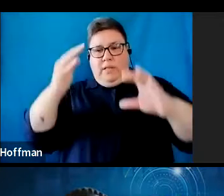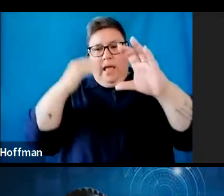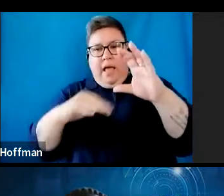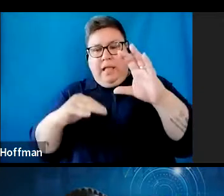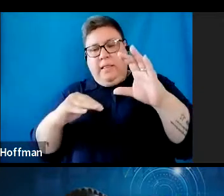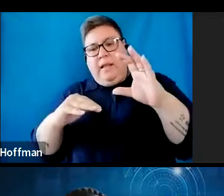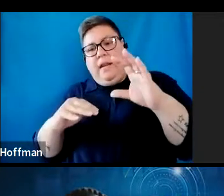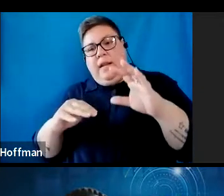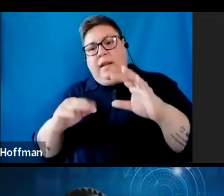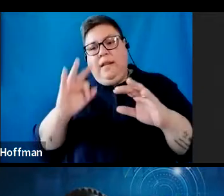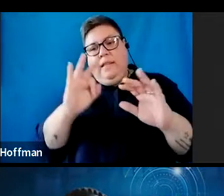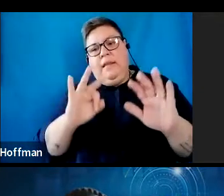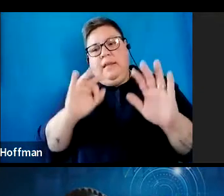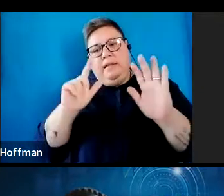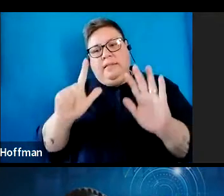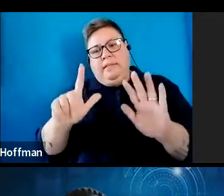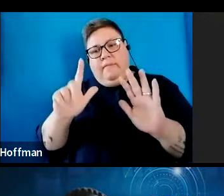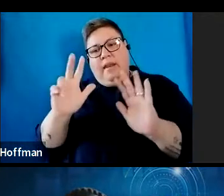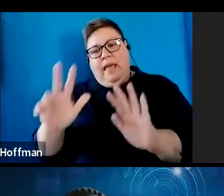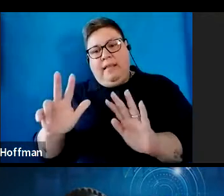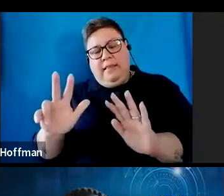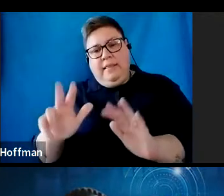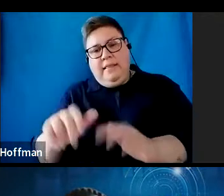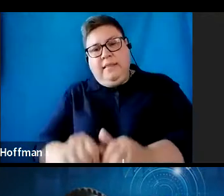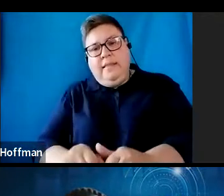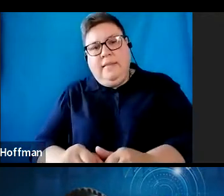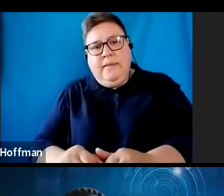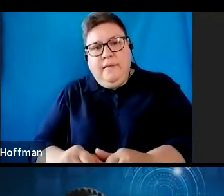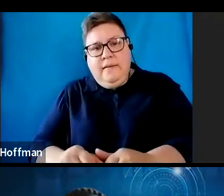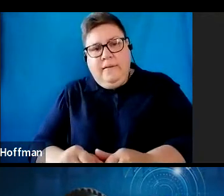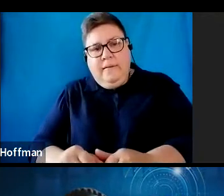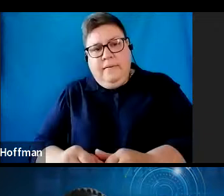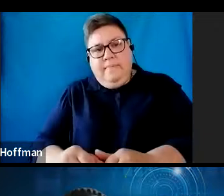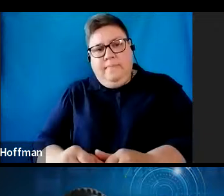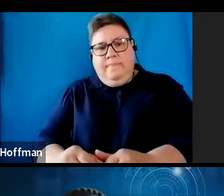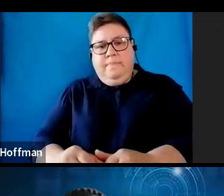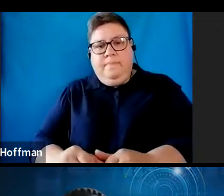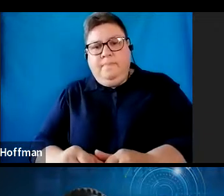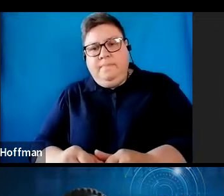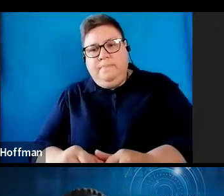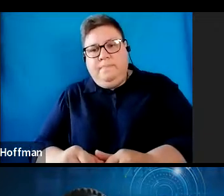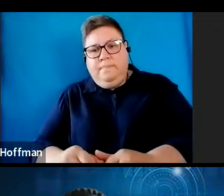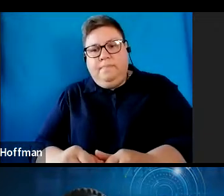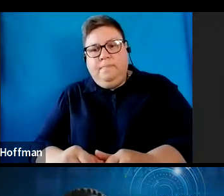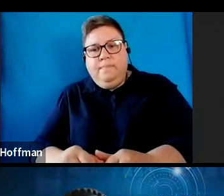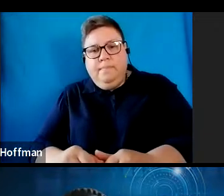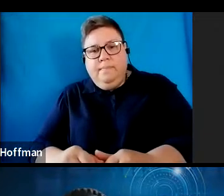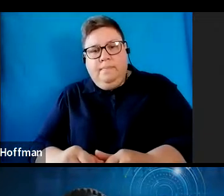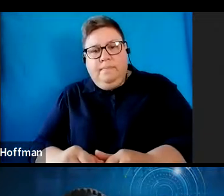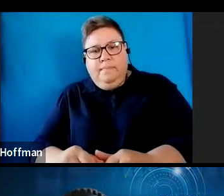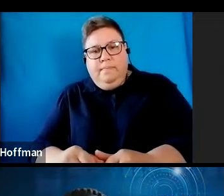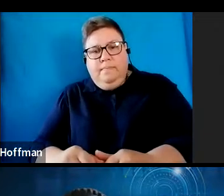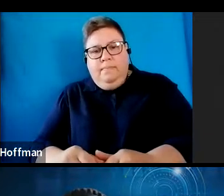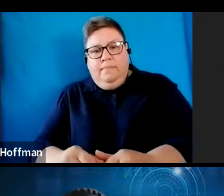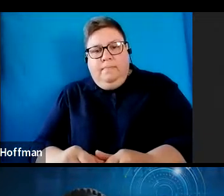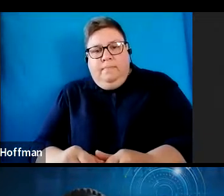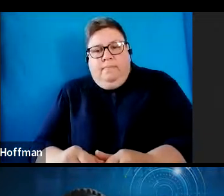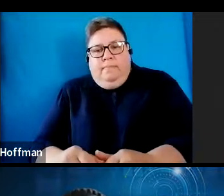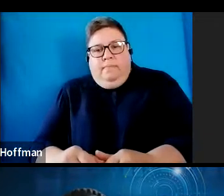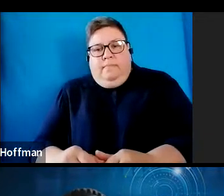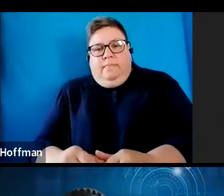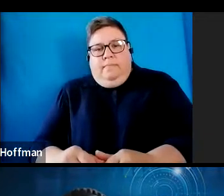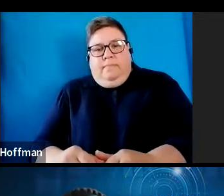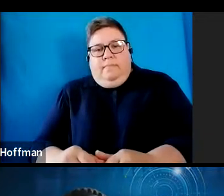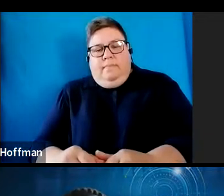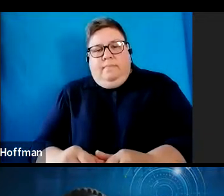3768. Darlene, can you answer this question for us? Thank you Nabisha